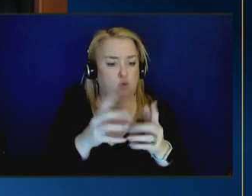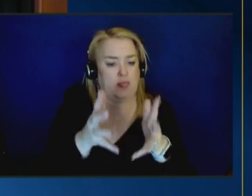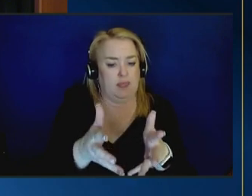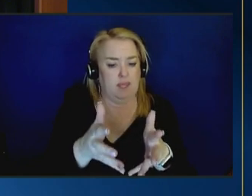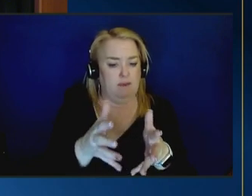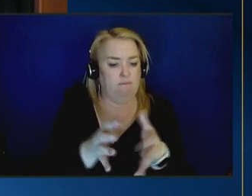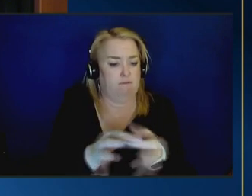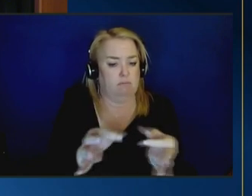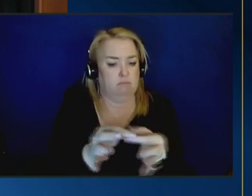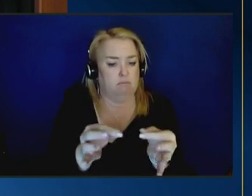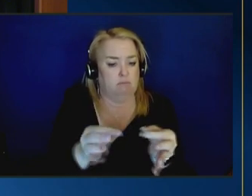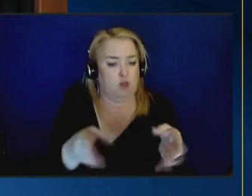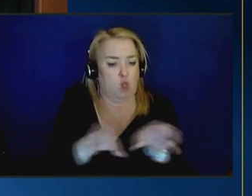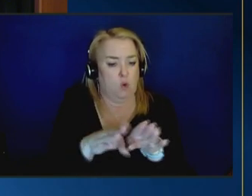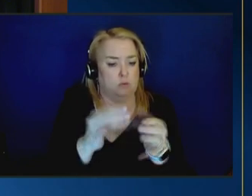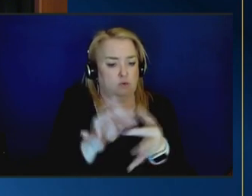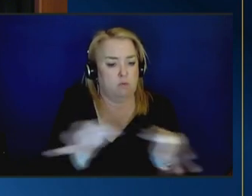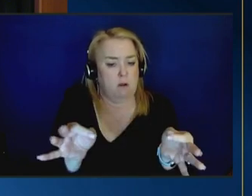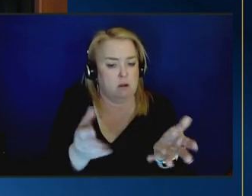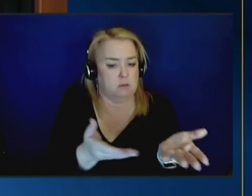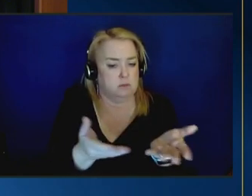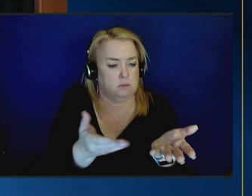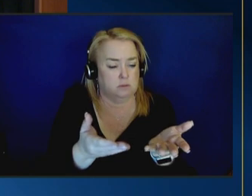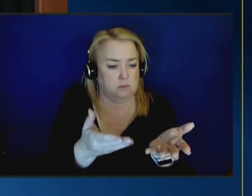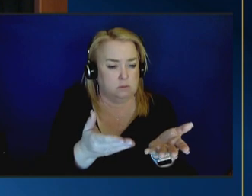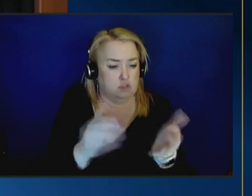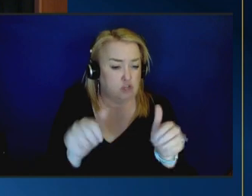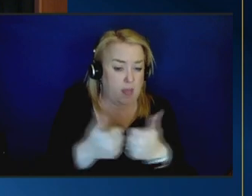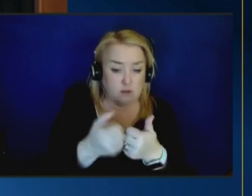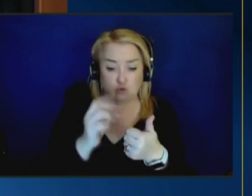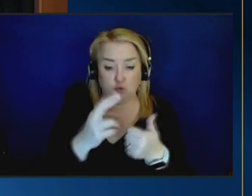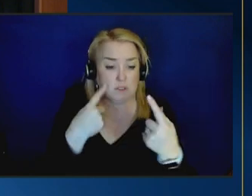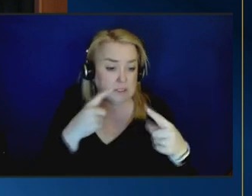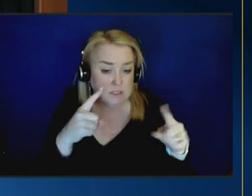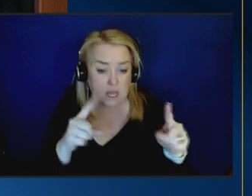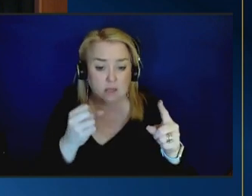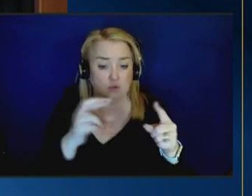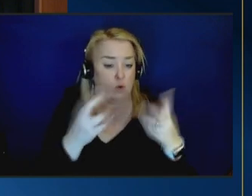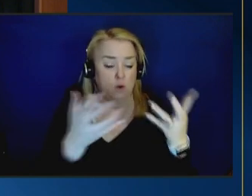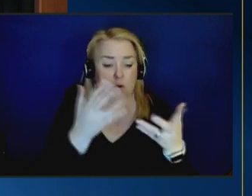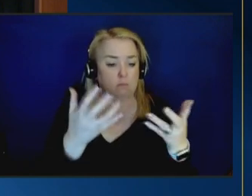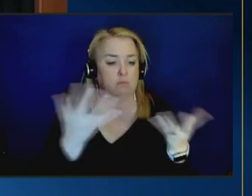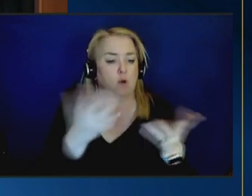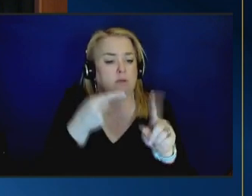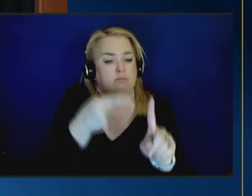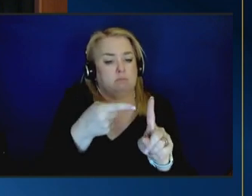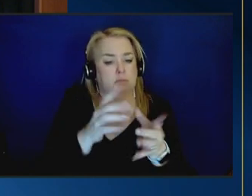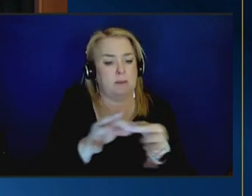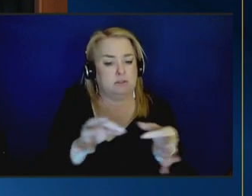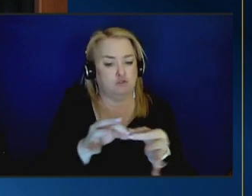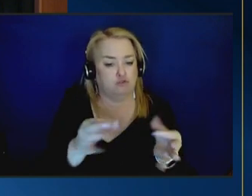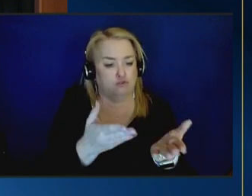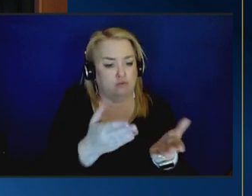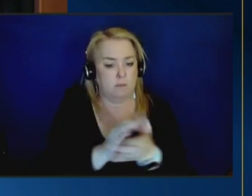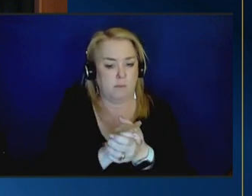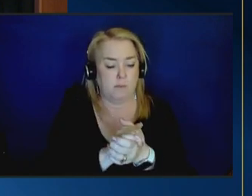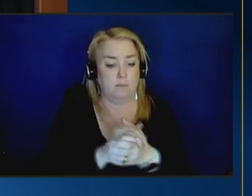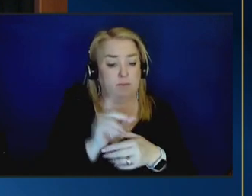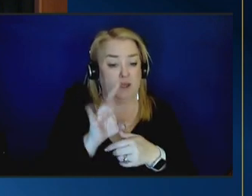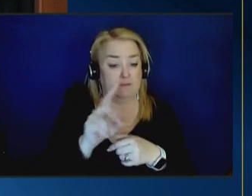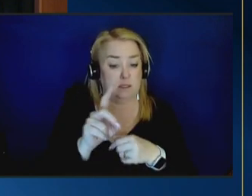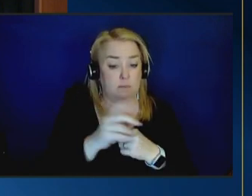regarding challenges or successes you know what message do you want to leave them i'll start with you david